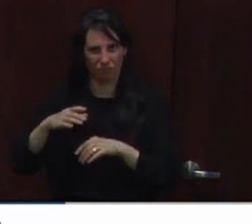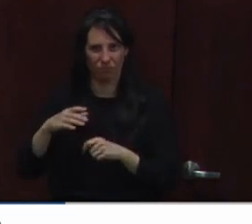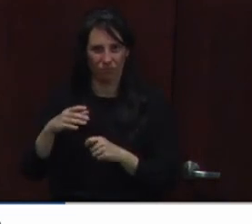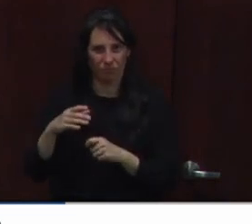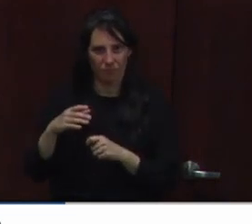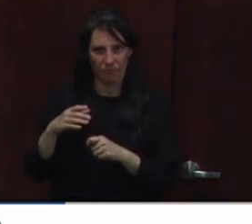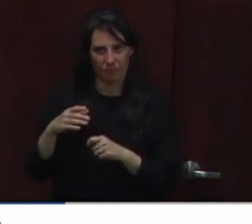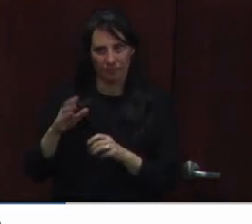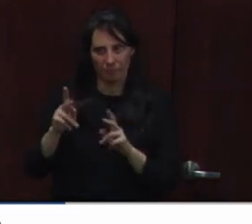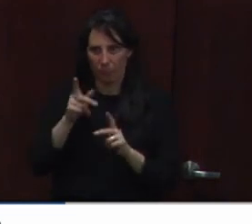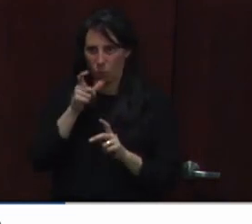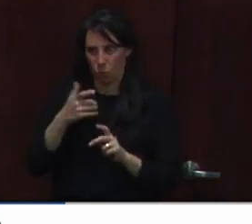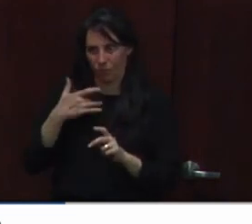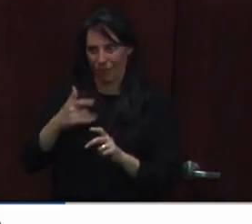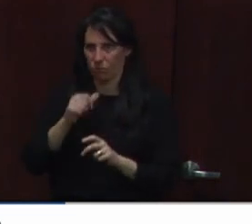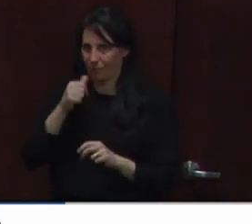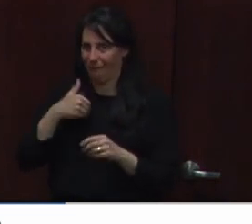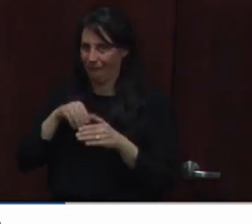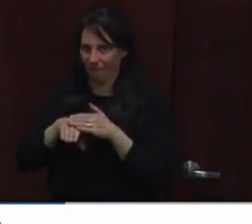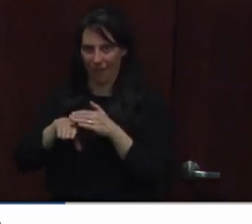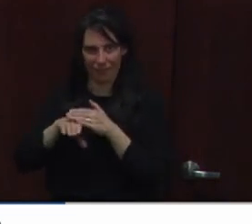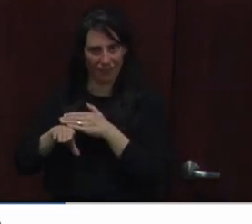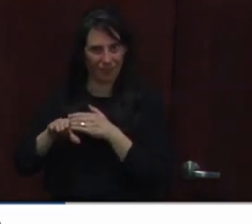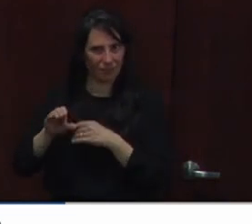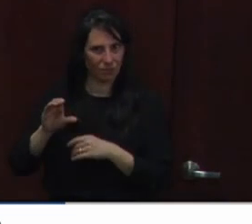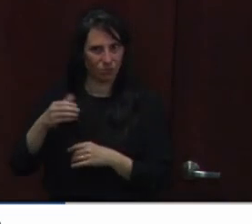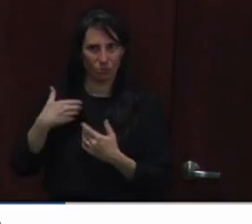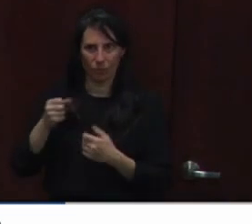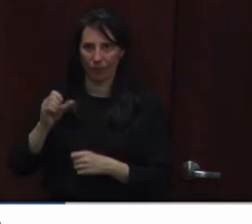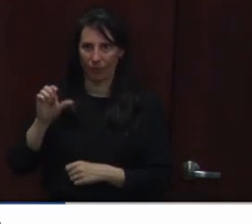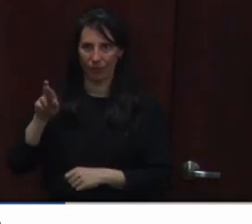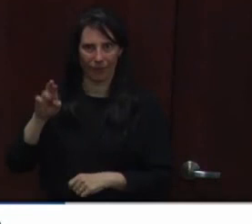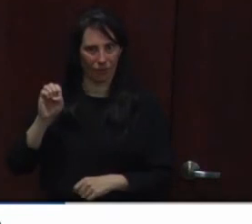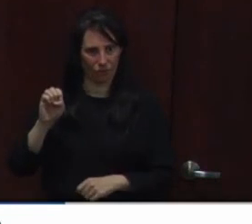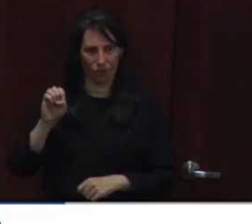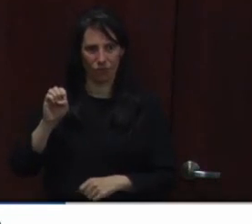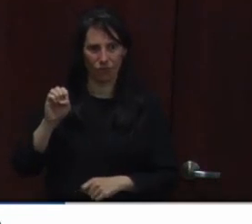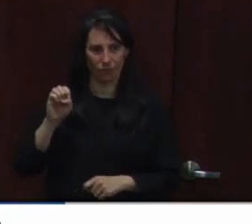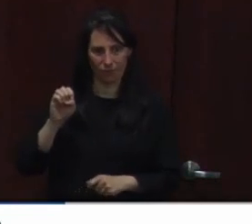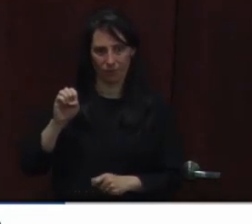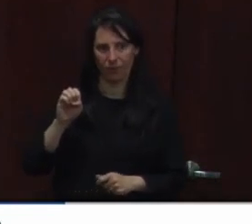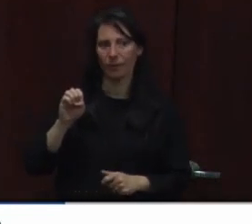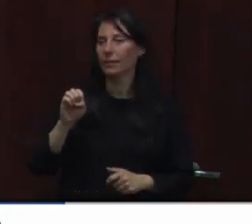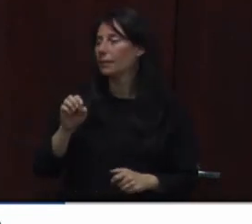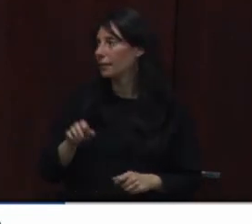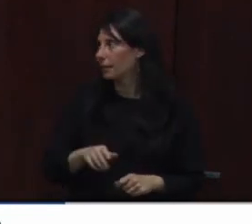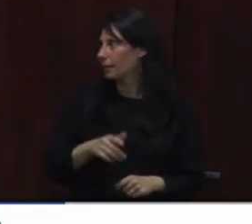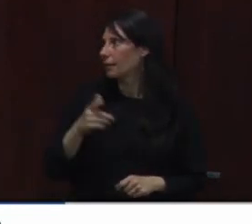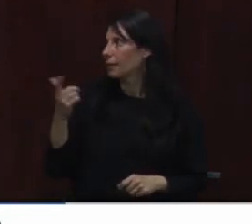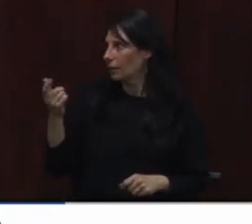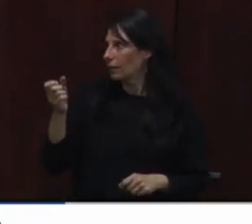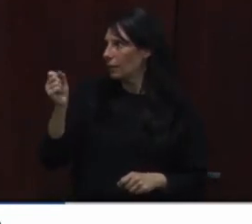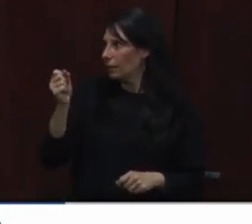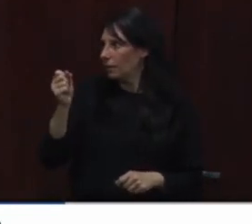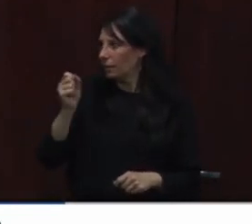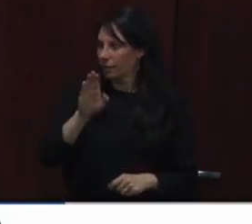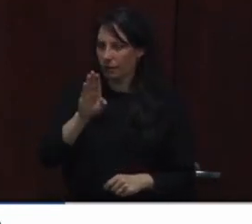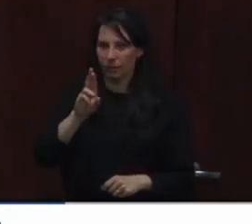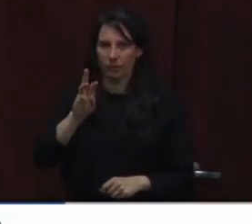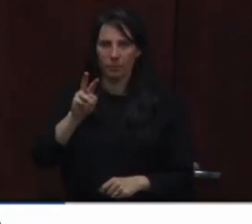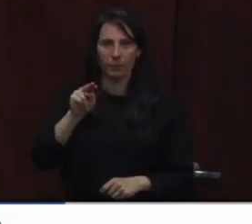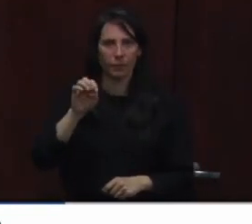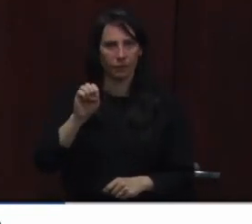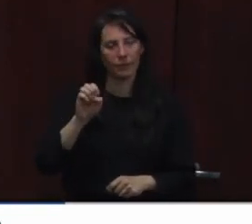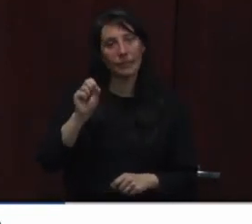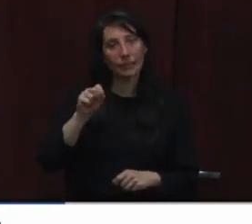understand I mean the concern about not getting the vaccines in the state administered that's of course totally valid we all want that but of